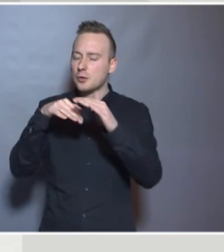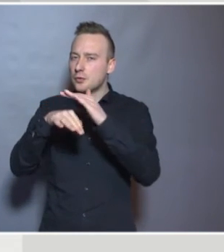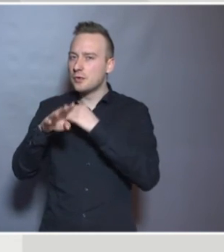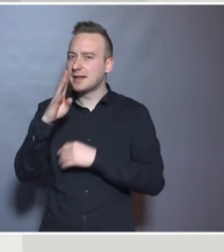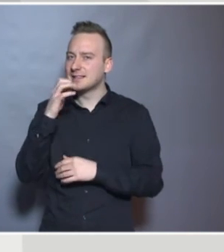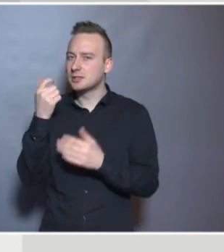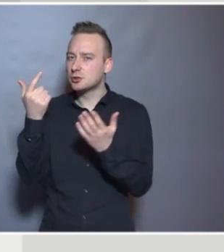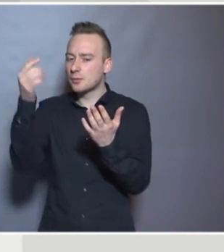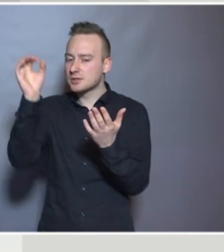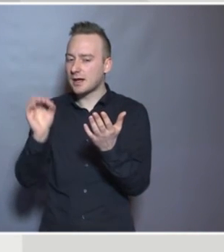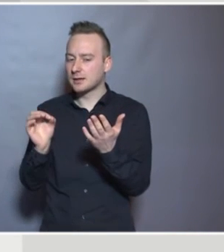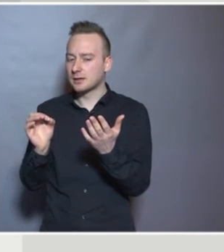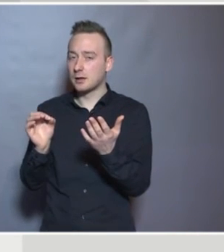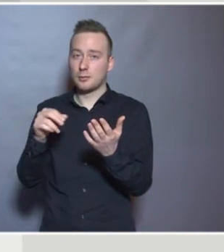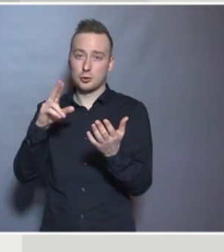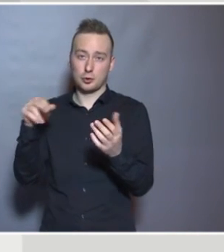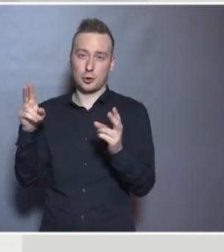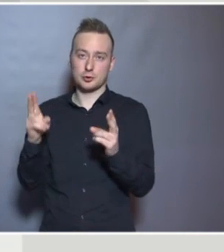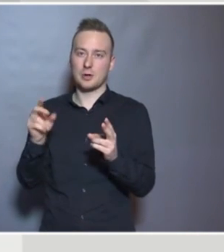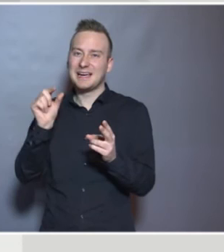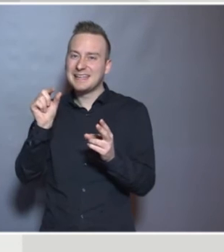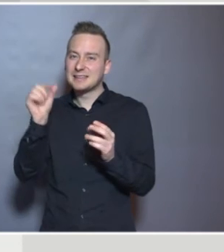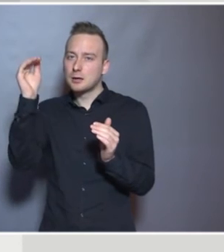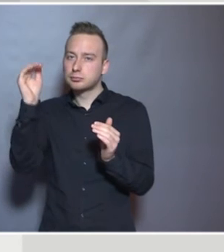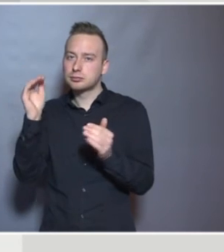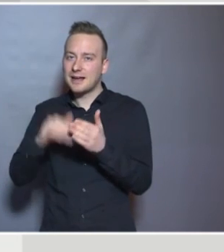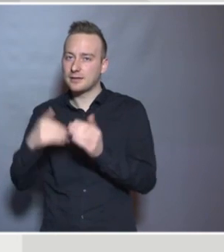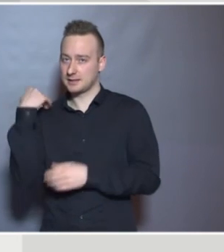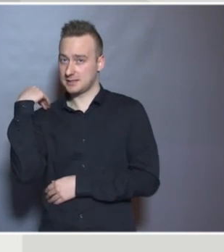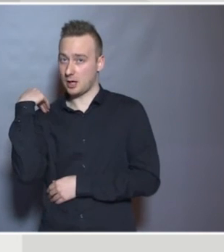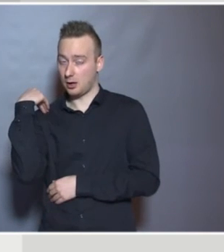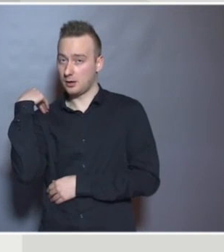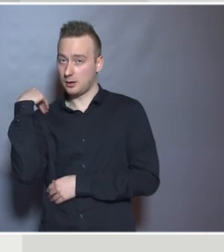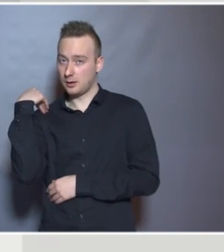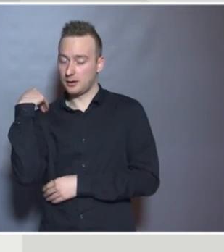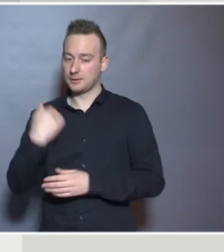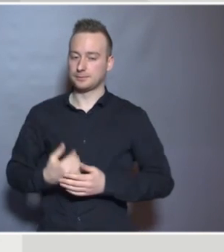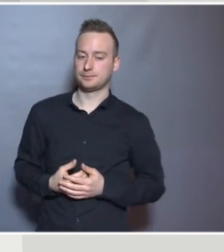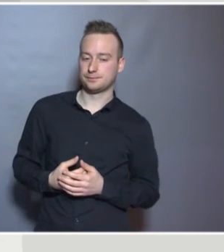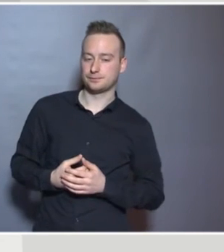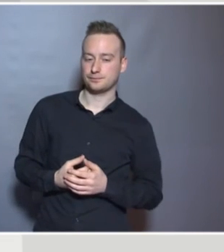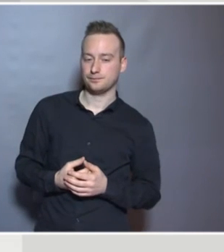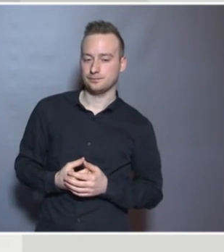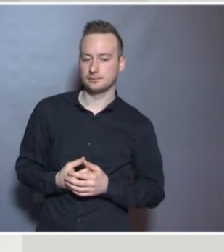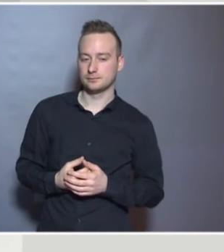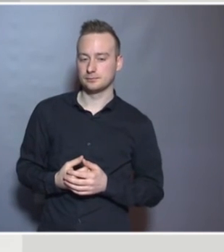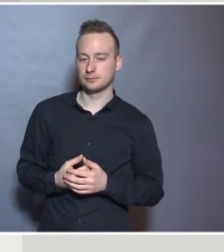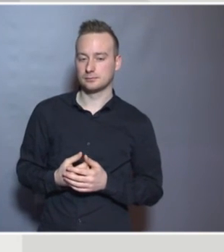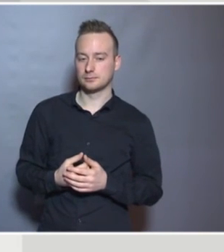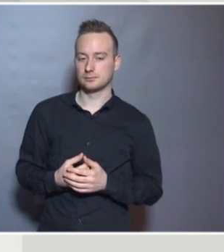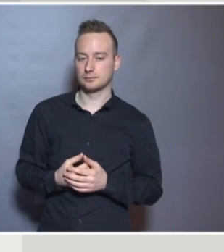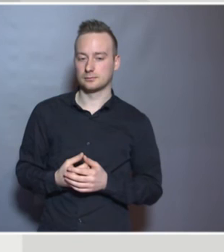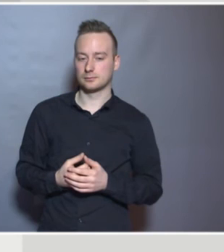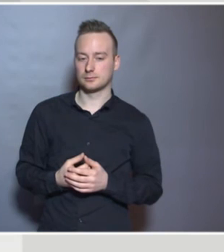And with Norway as well, there's just a small drop. You've got some recognised special education separate